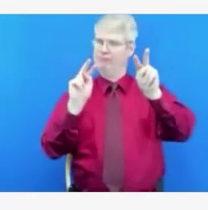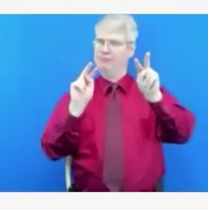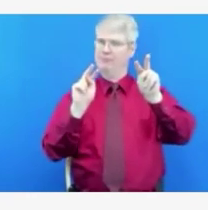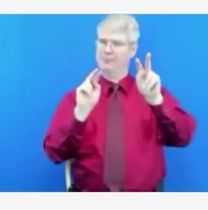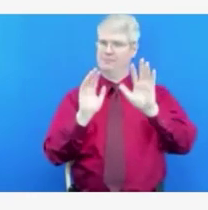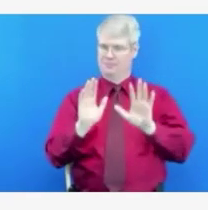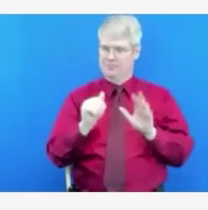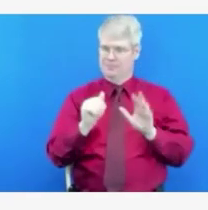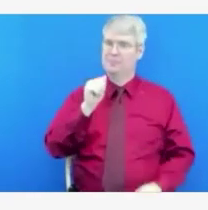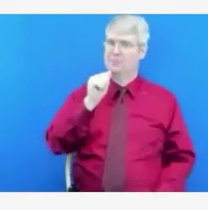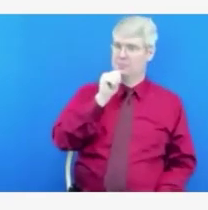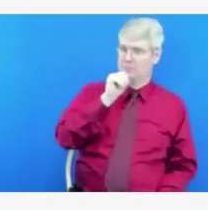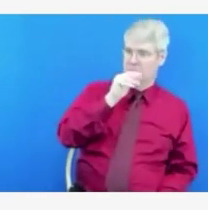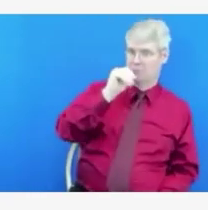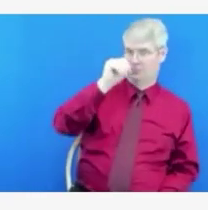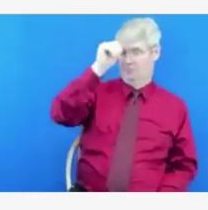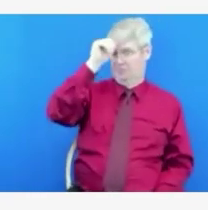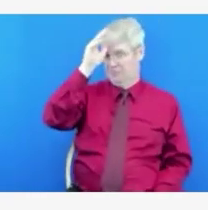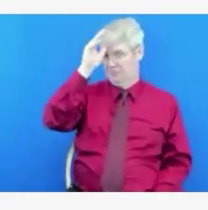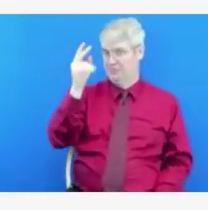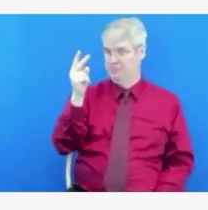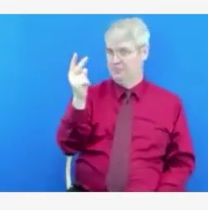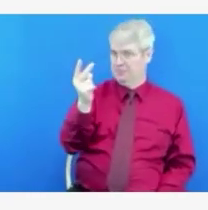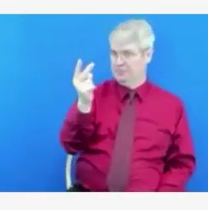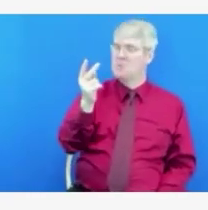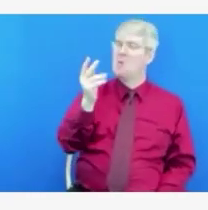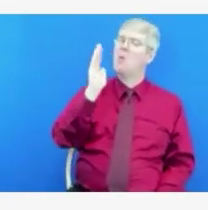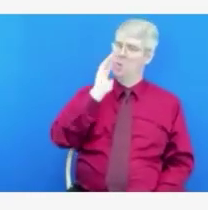keep them protected from contracting COVID.